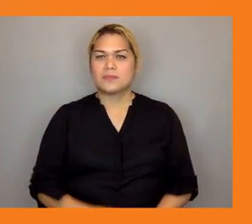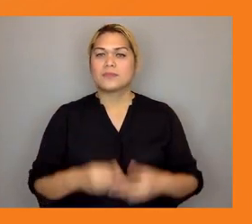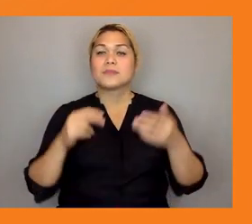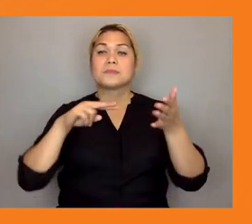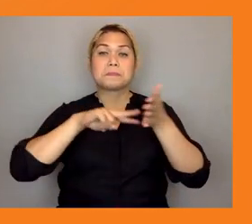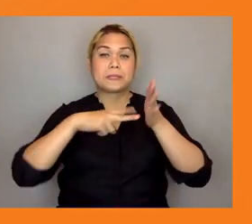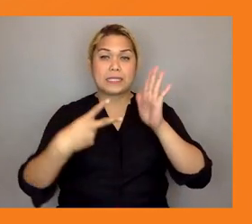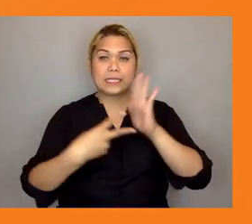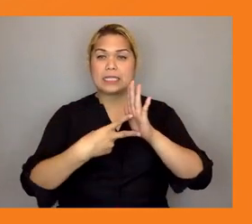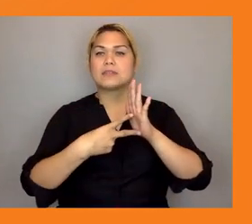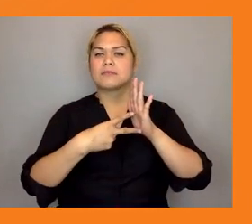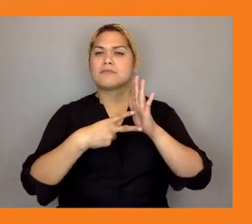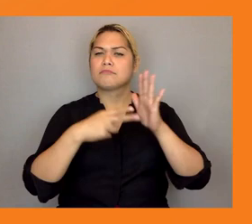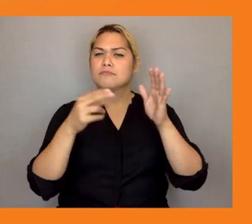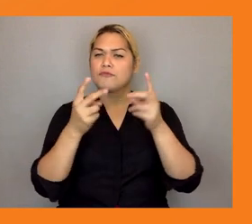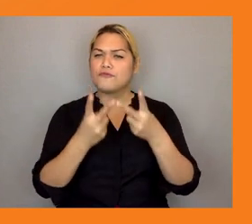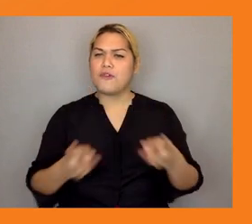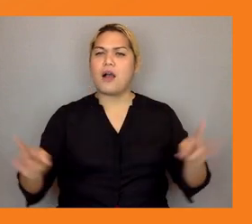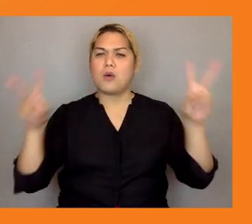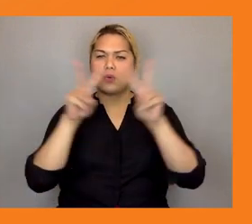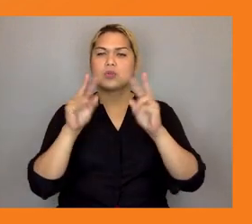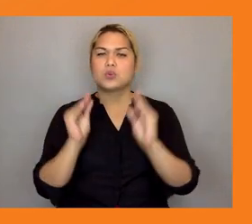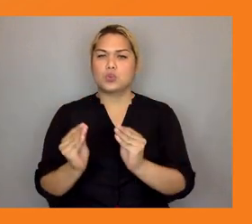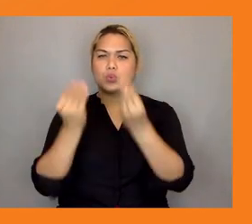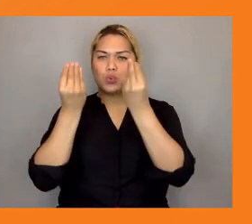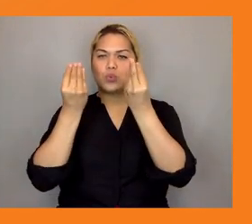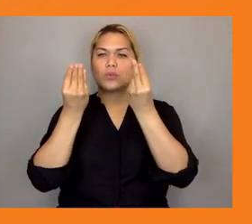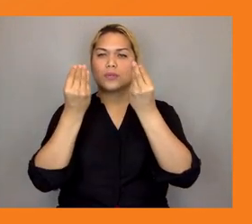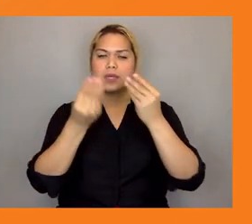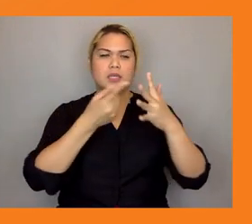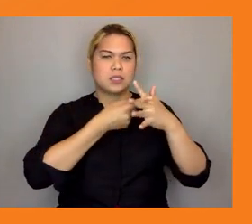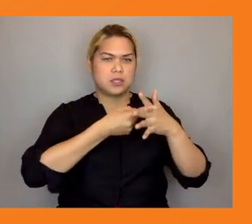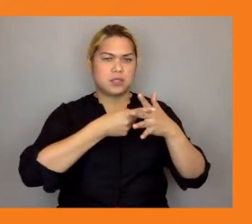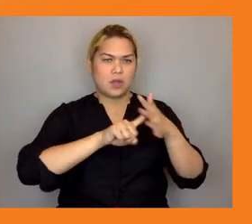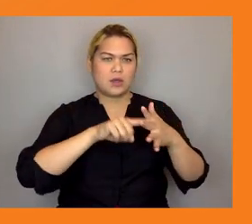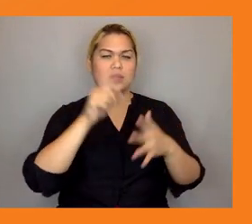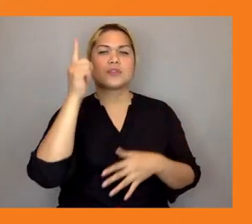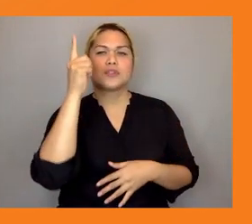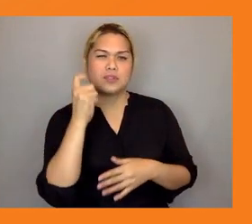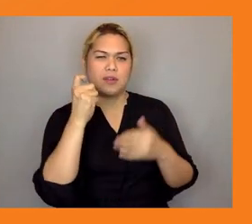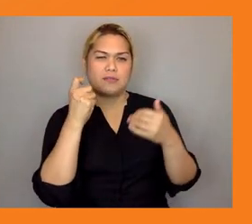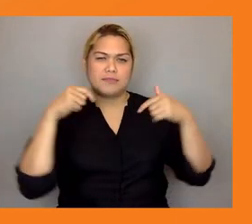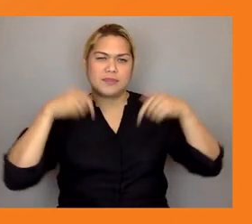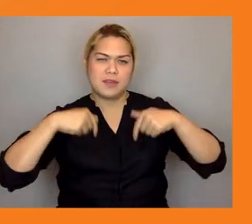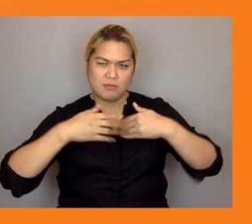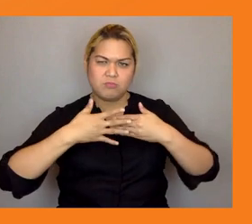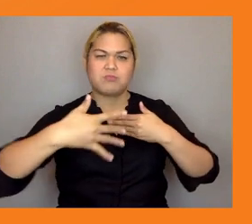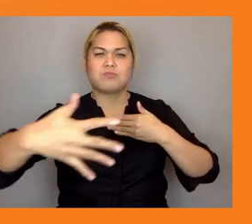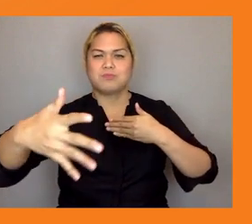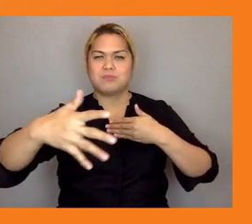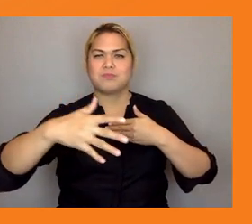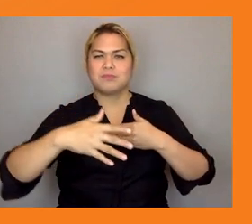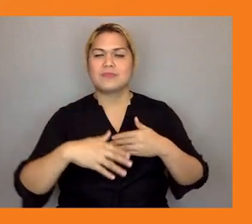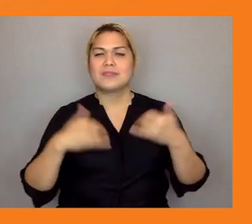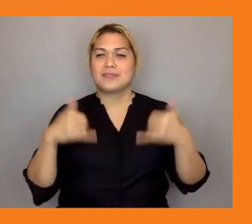from the start until the end of the project cycle so they help to design the project they have to